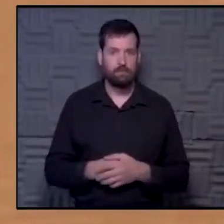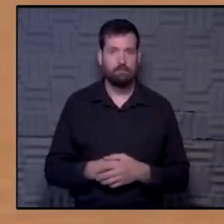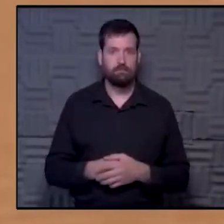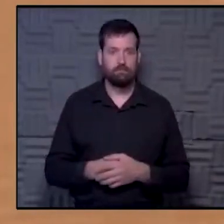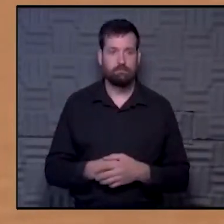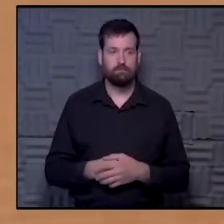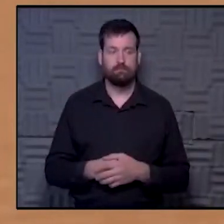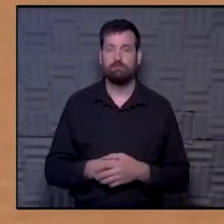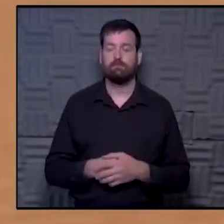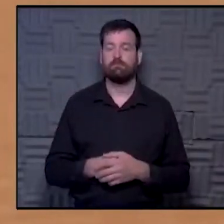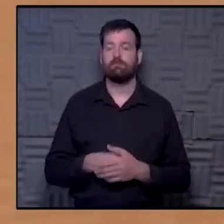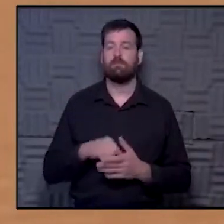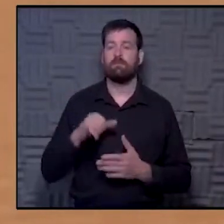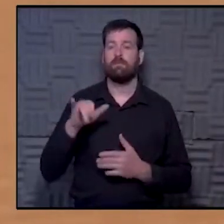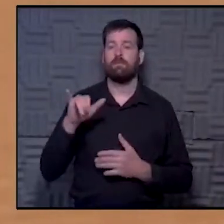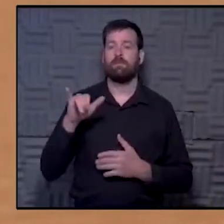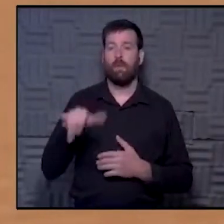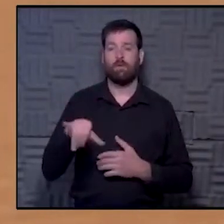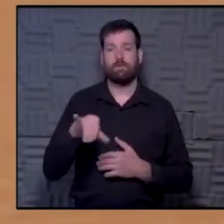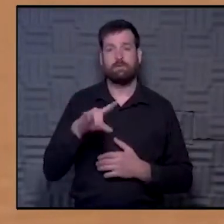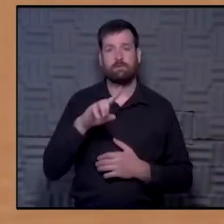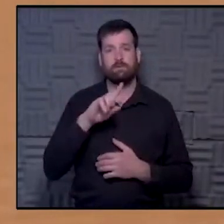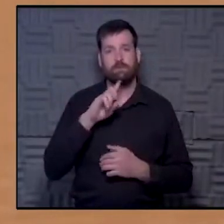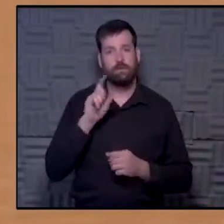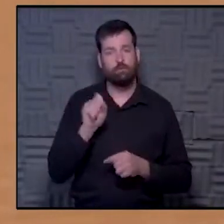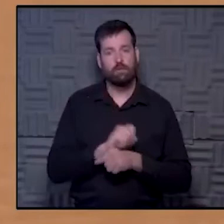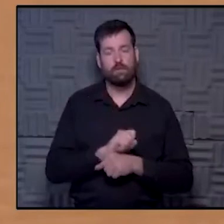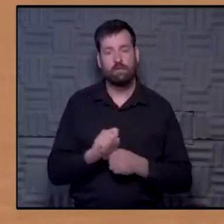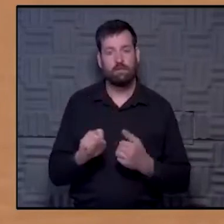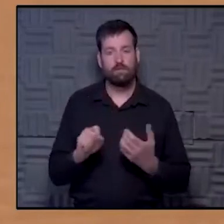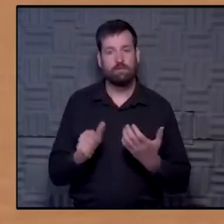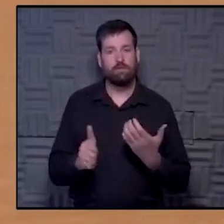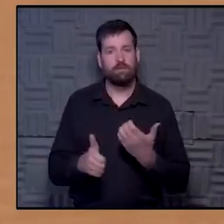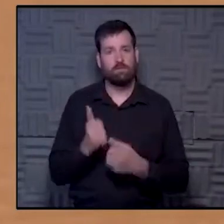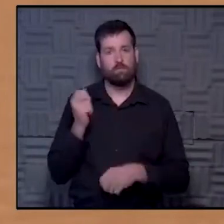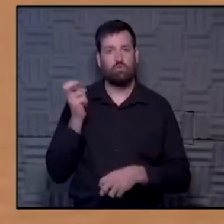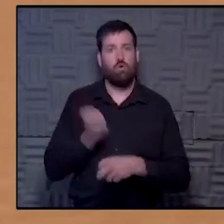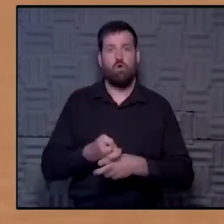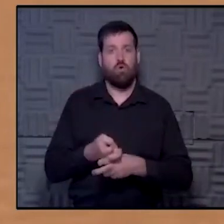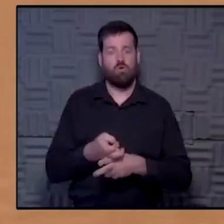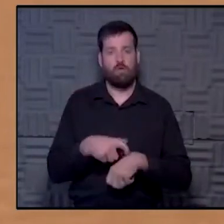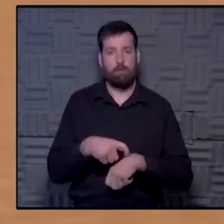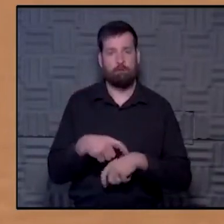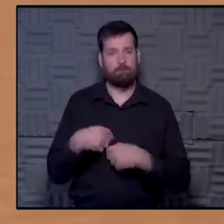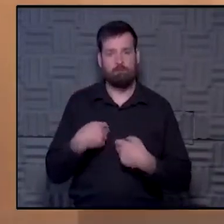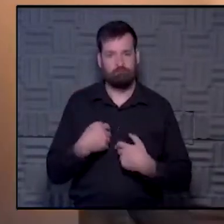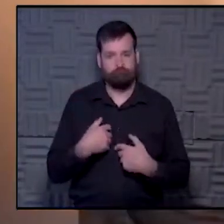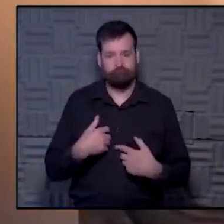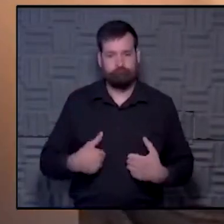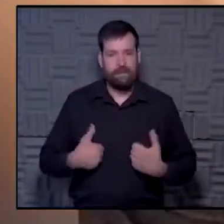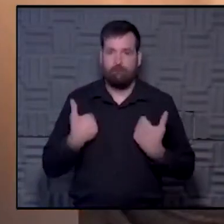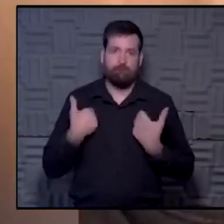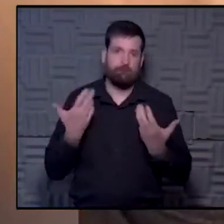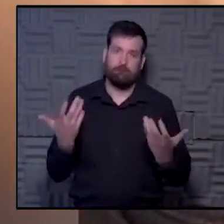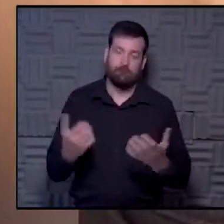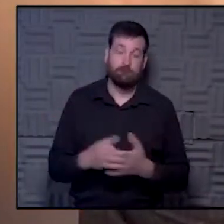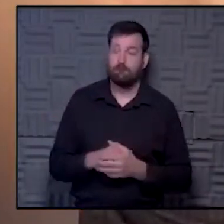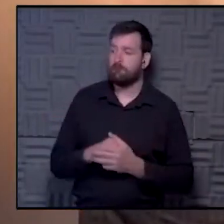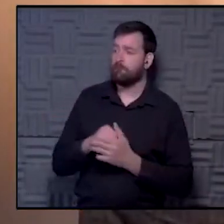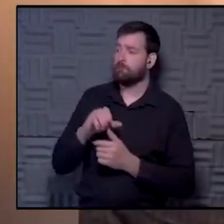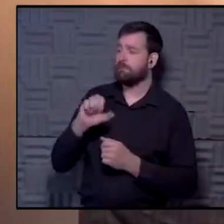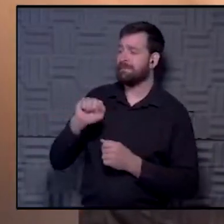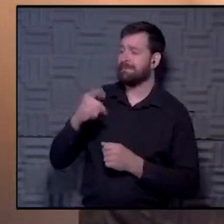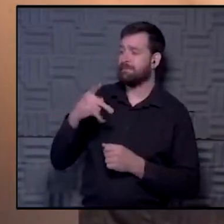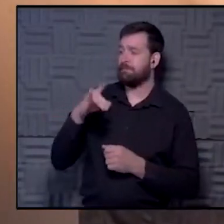And that was literally the hardest time of my life. While Spider waited,